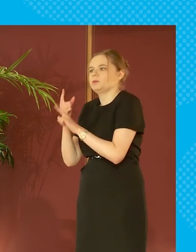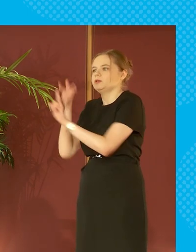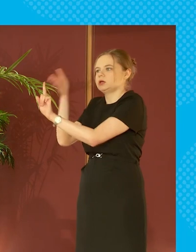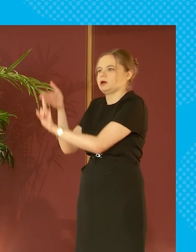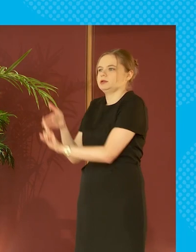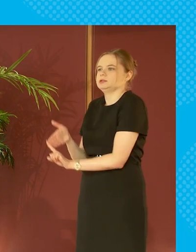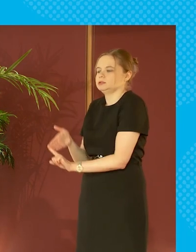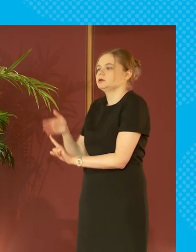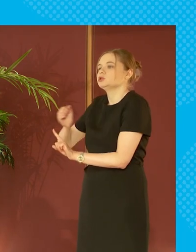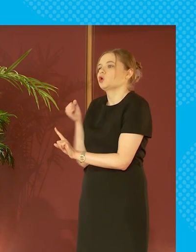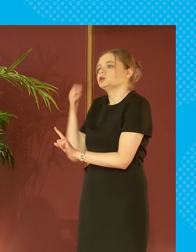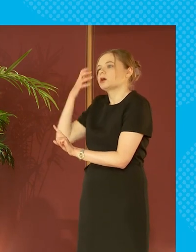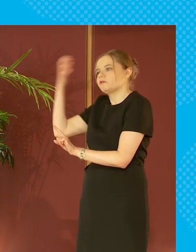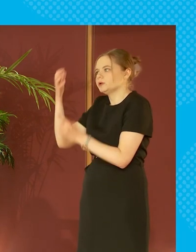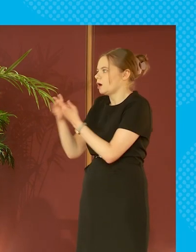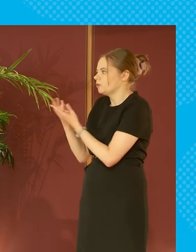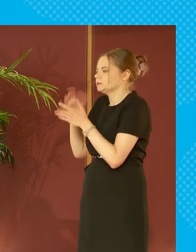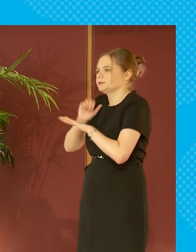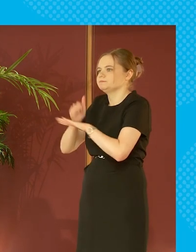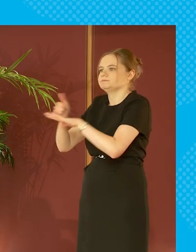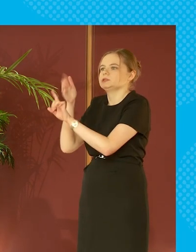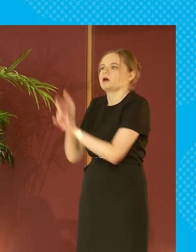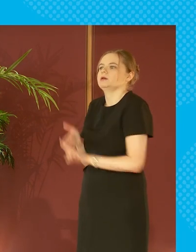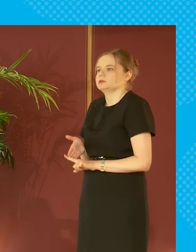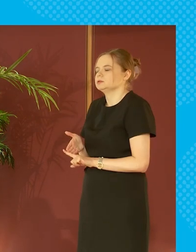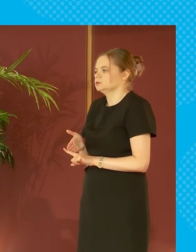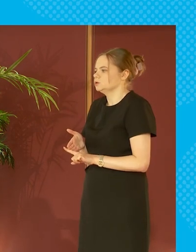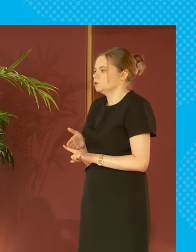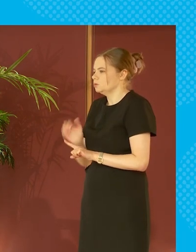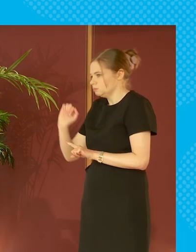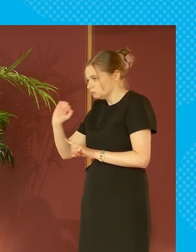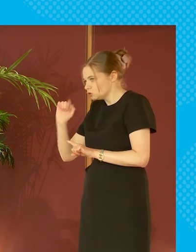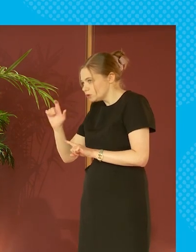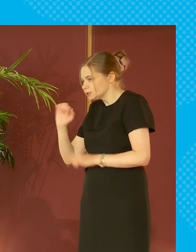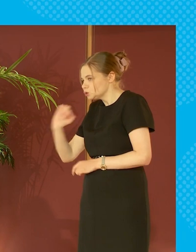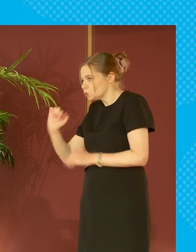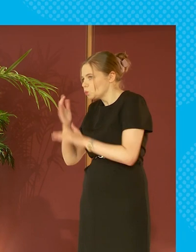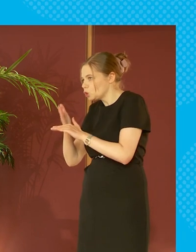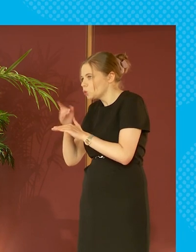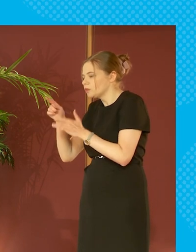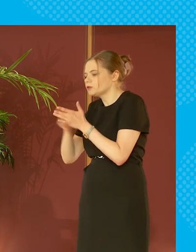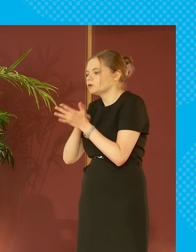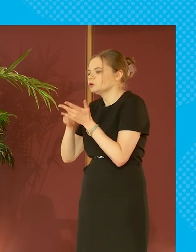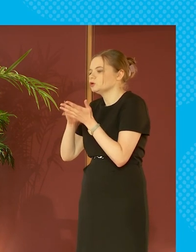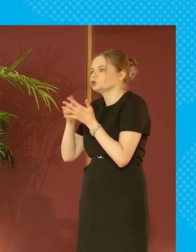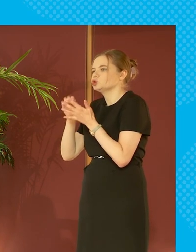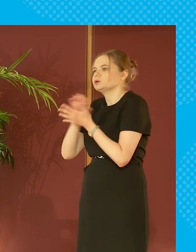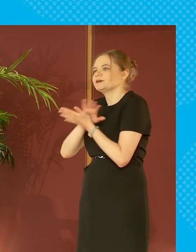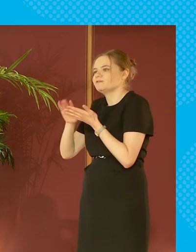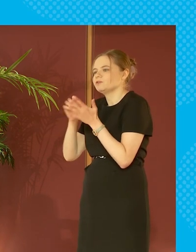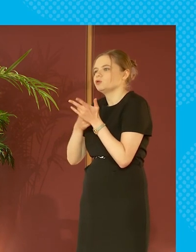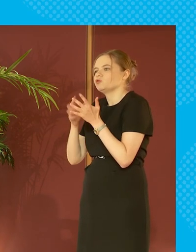the targets that scottish government and others have what from the work that you you've done with joseph roundtree foundation